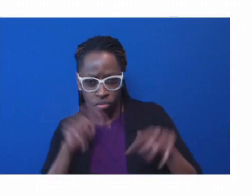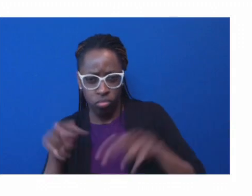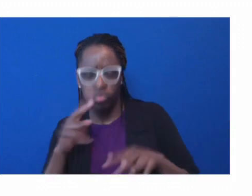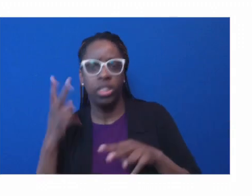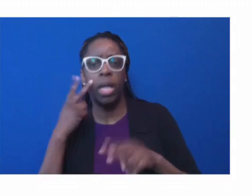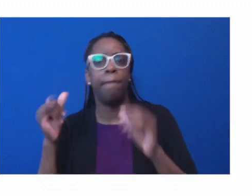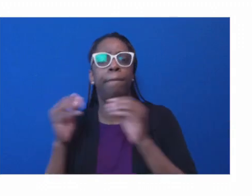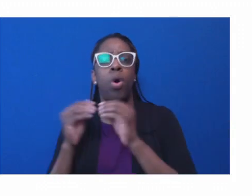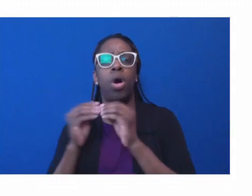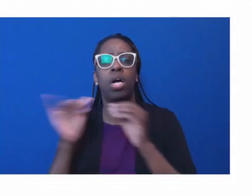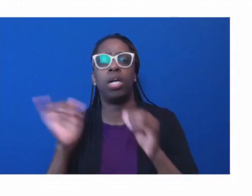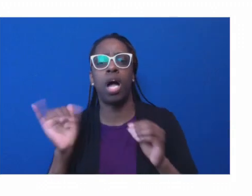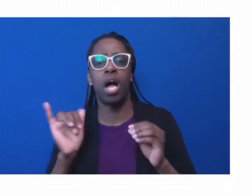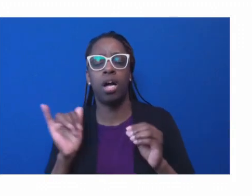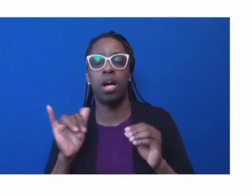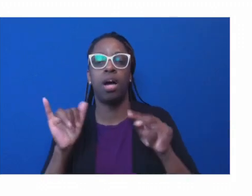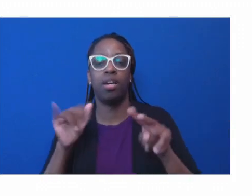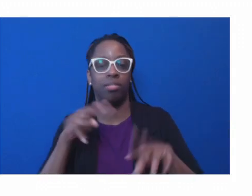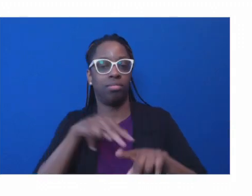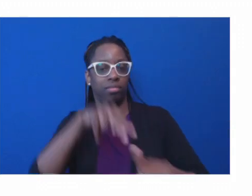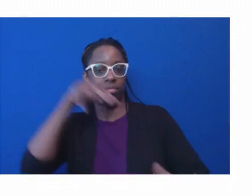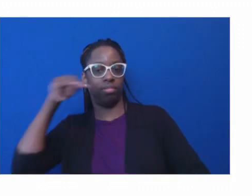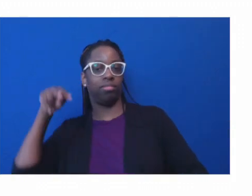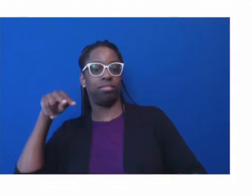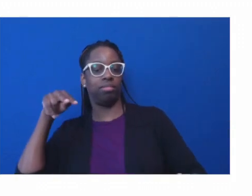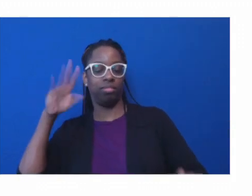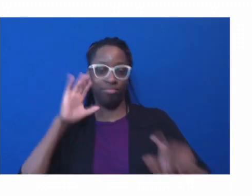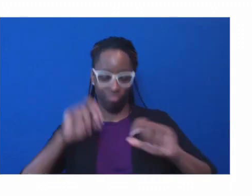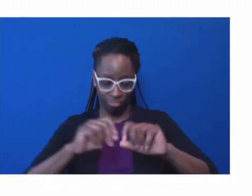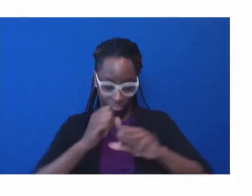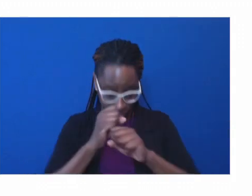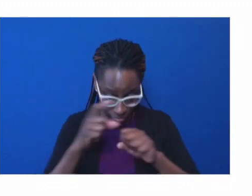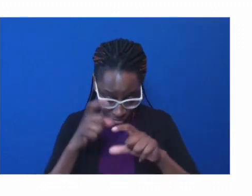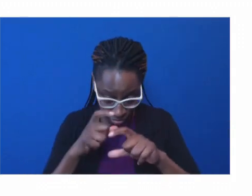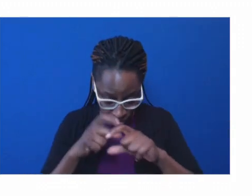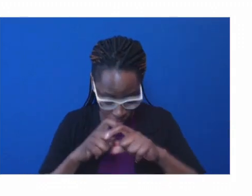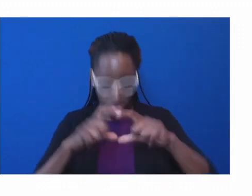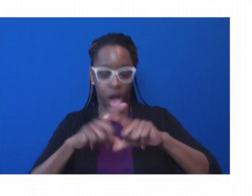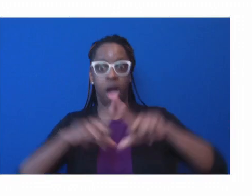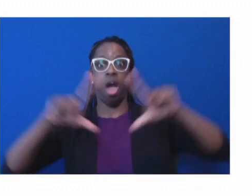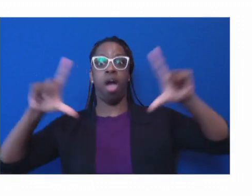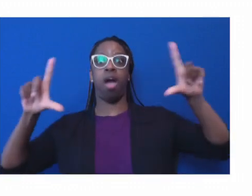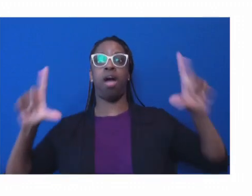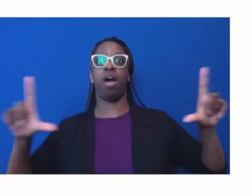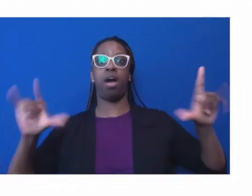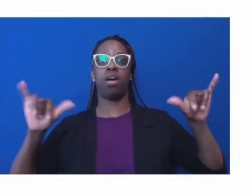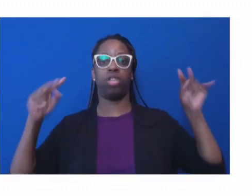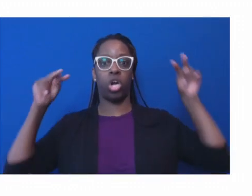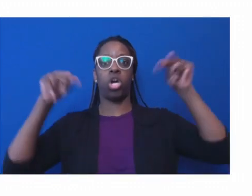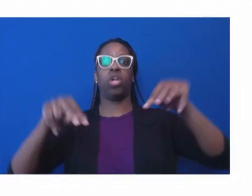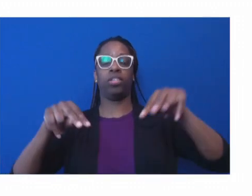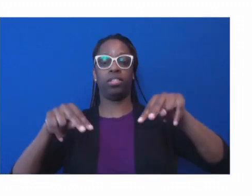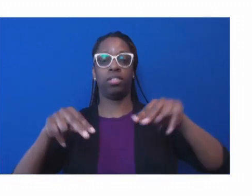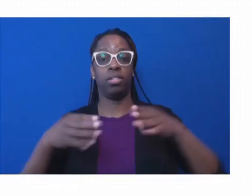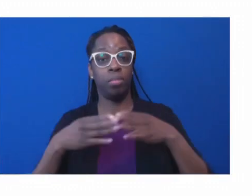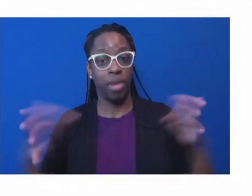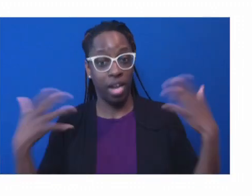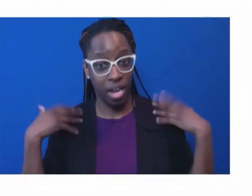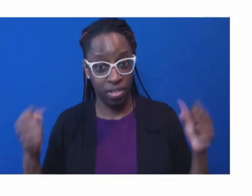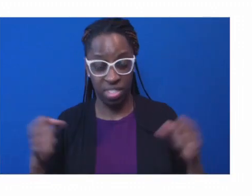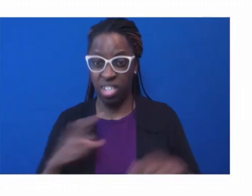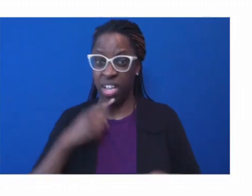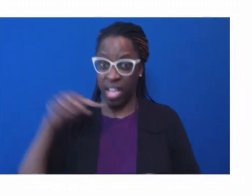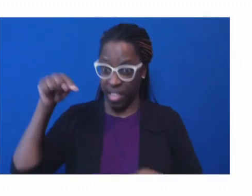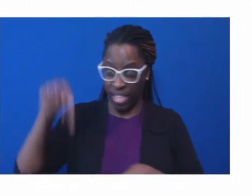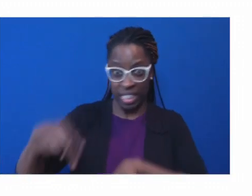just a, uh, an inability for society to truly be able to dialogue with each other or across lines. And, and unfortunately public